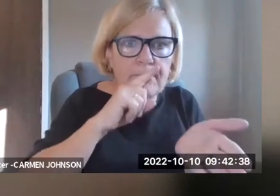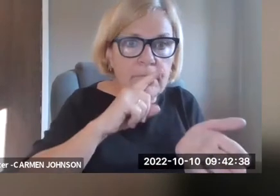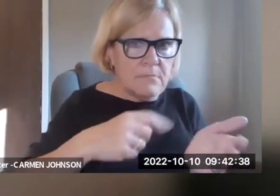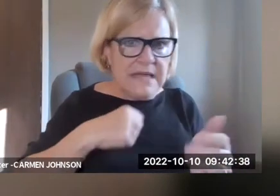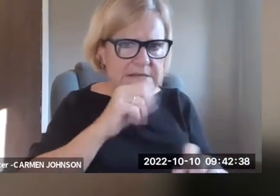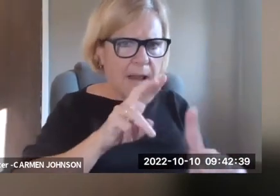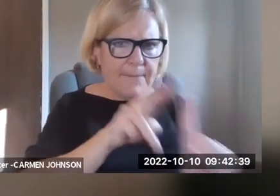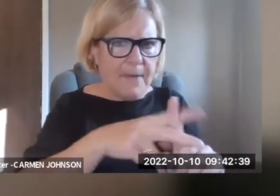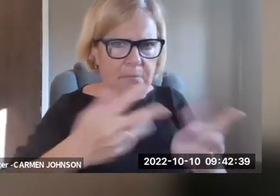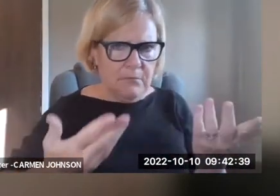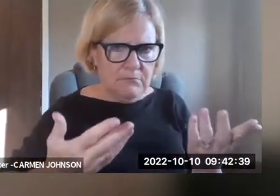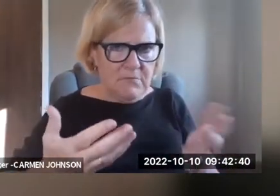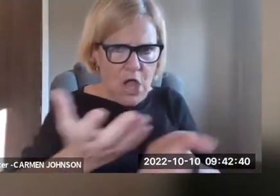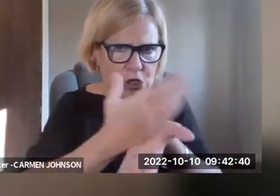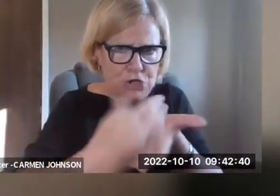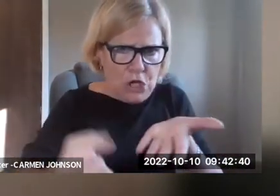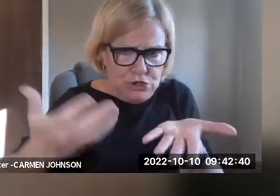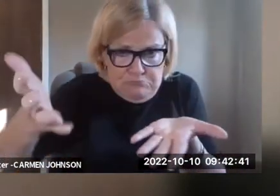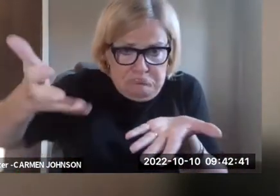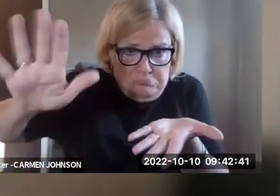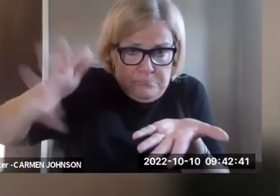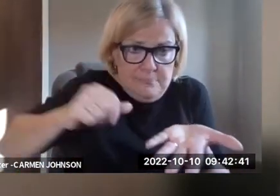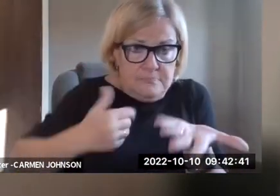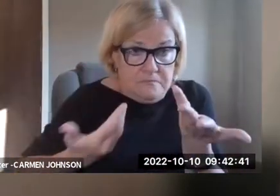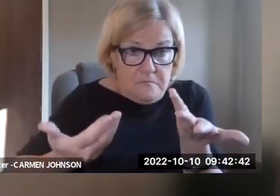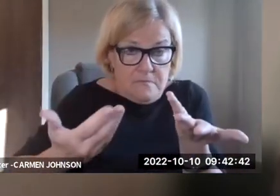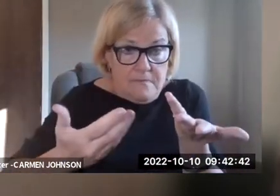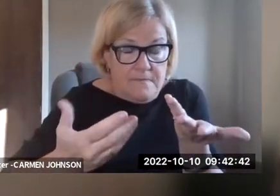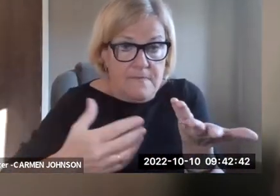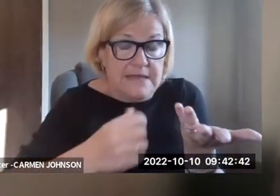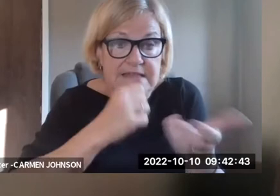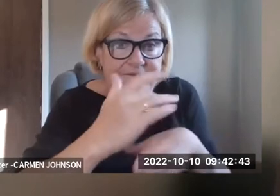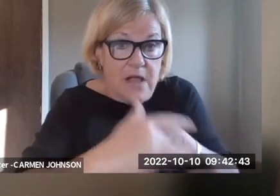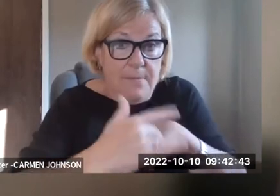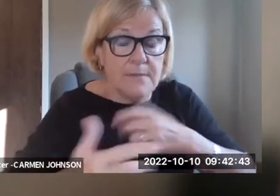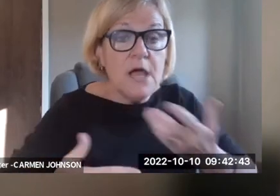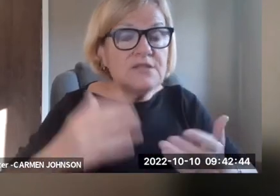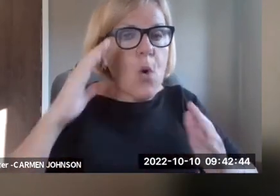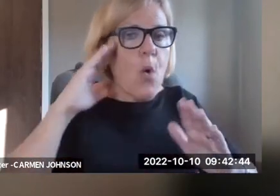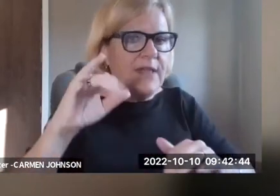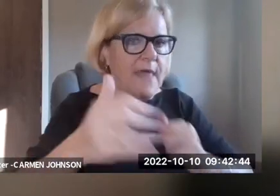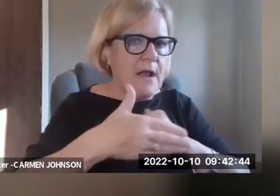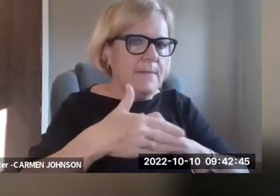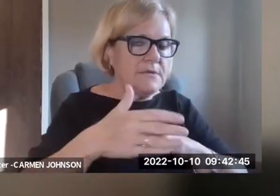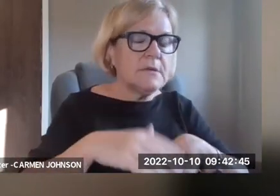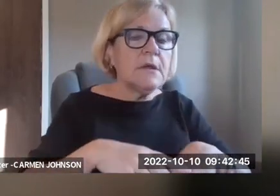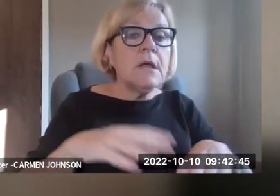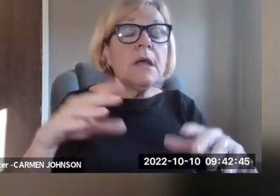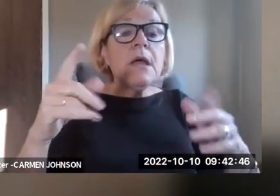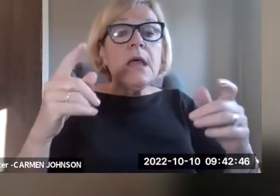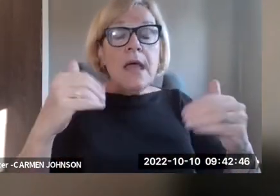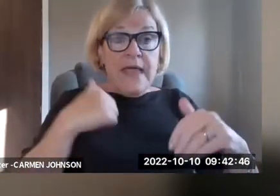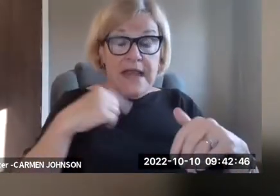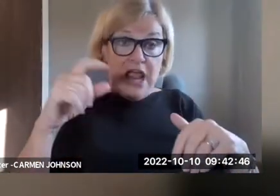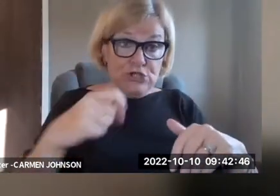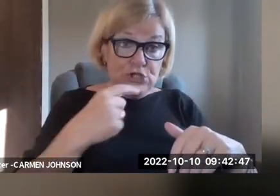exhaustion, um, the exhaustion requirement is, it's not that it's waived, it's that it has no application because exhaustion is only to use